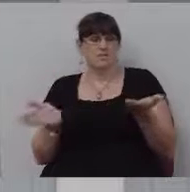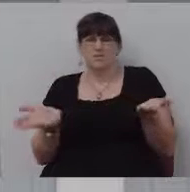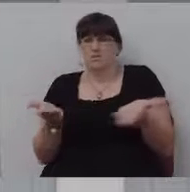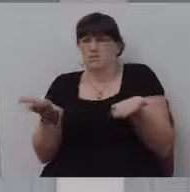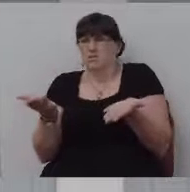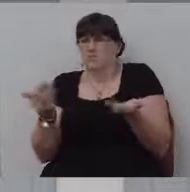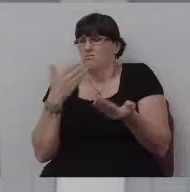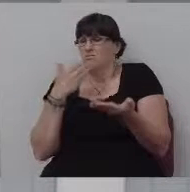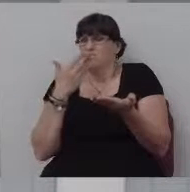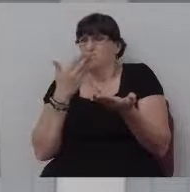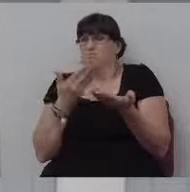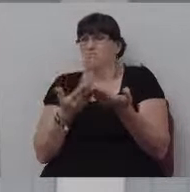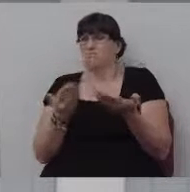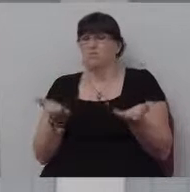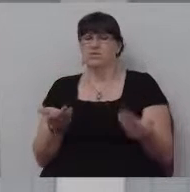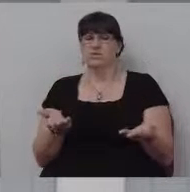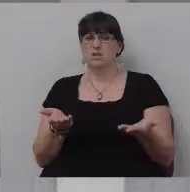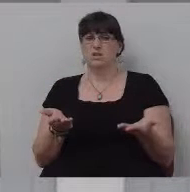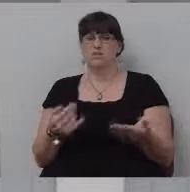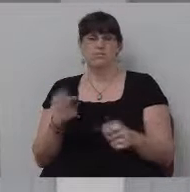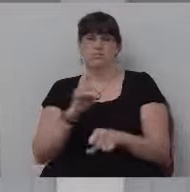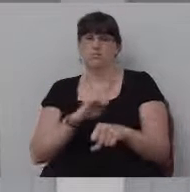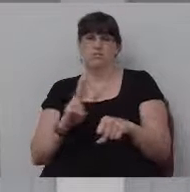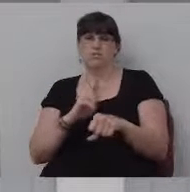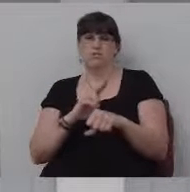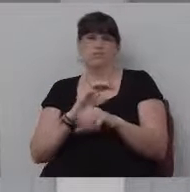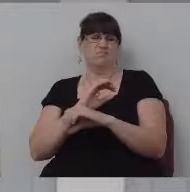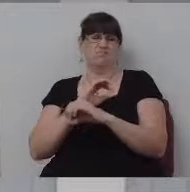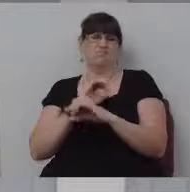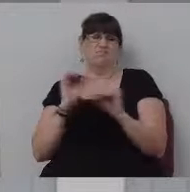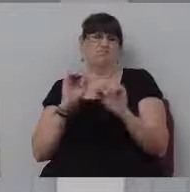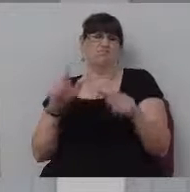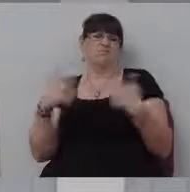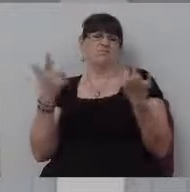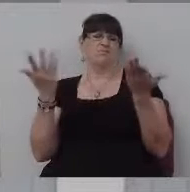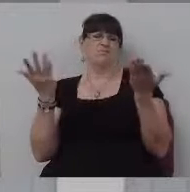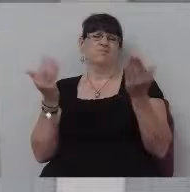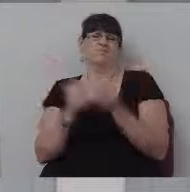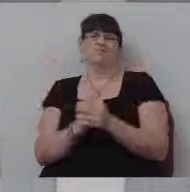Just what use is life anyway?